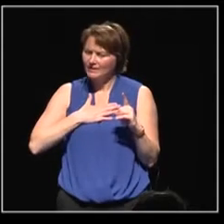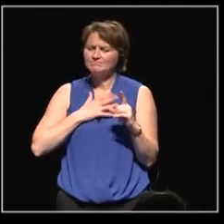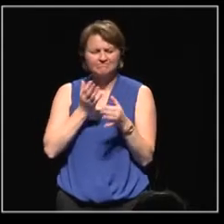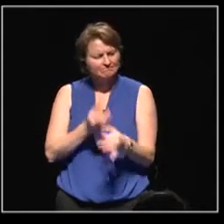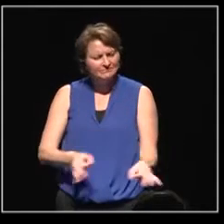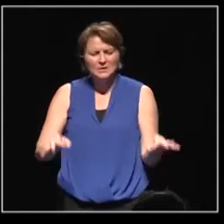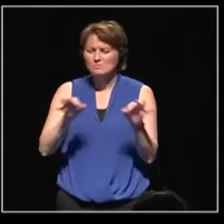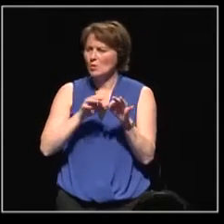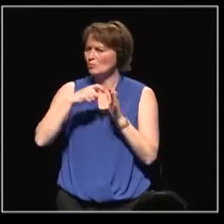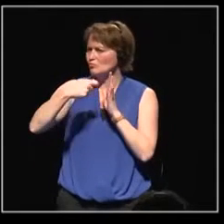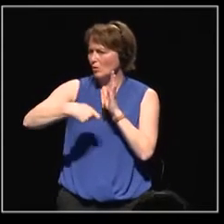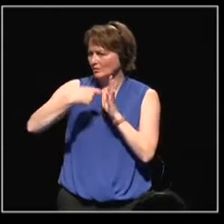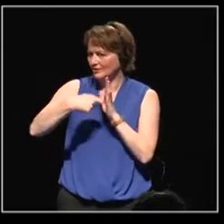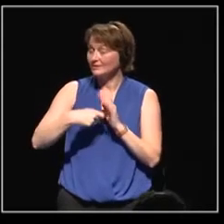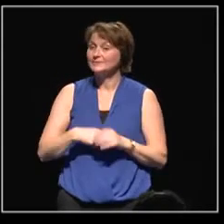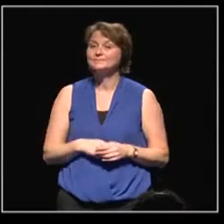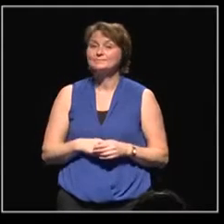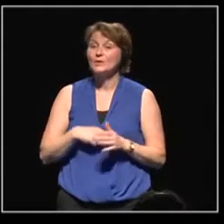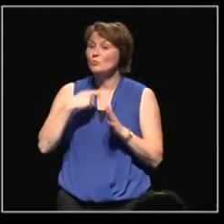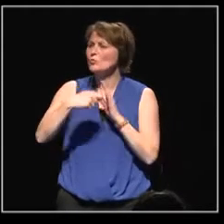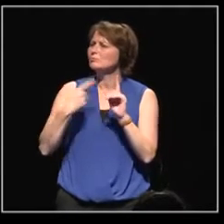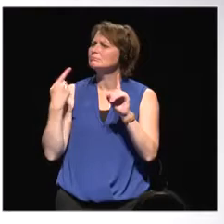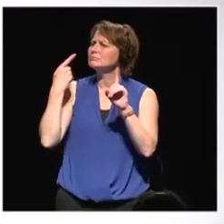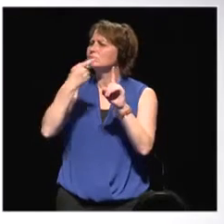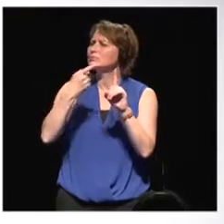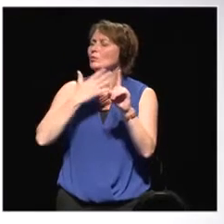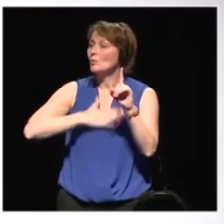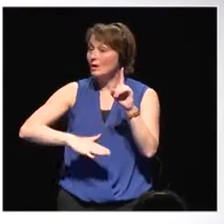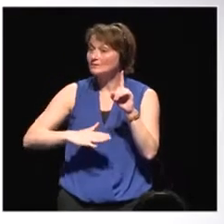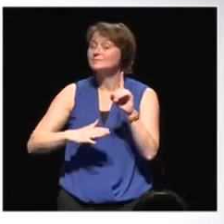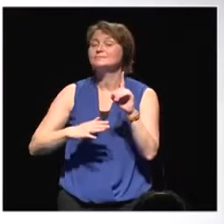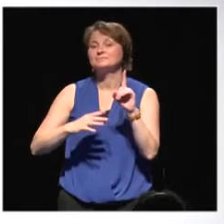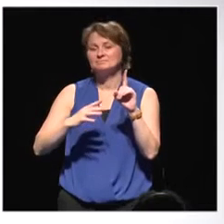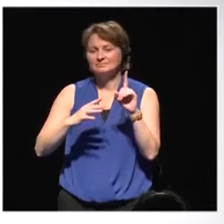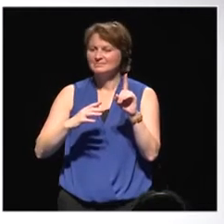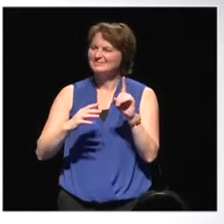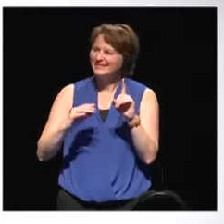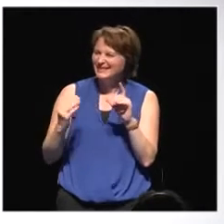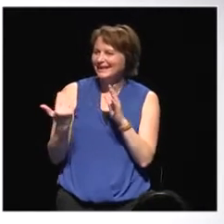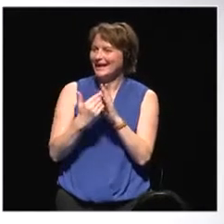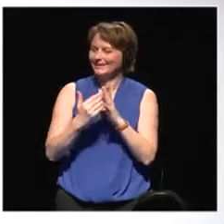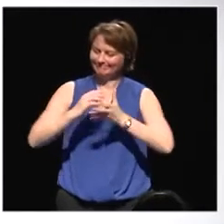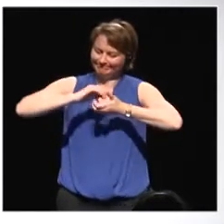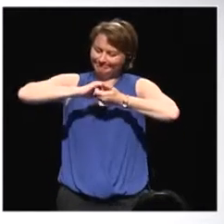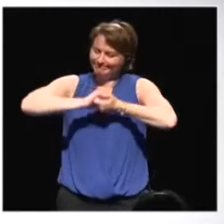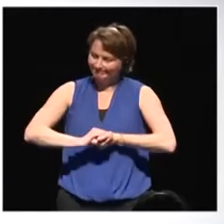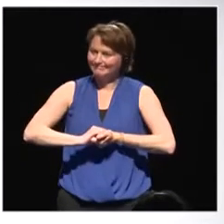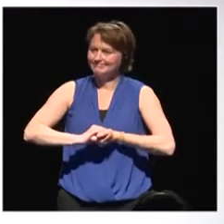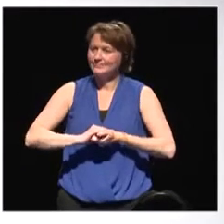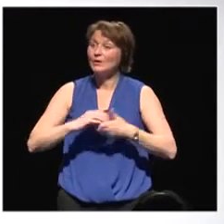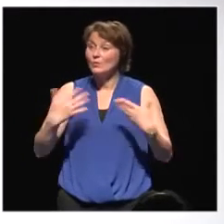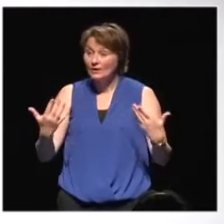project. What are the objectives pursued? We aim at recreating trust between